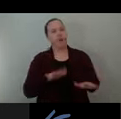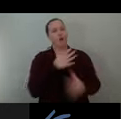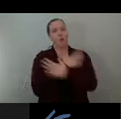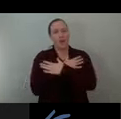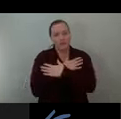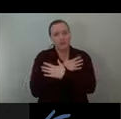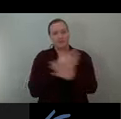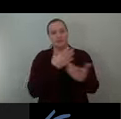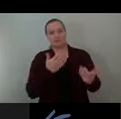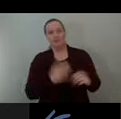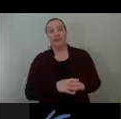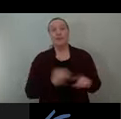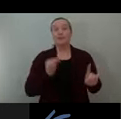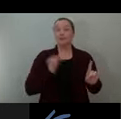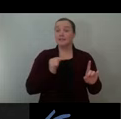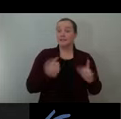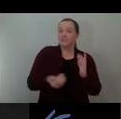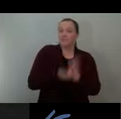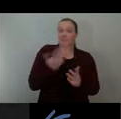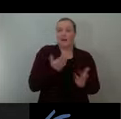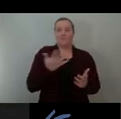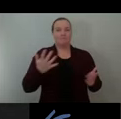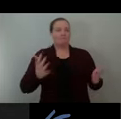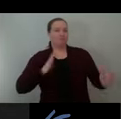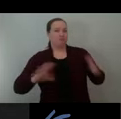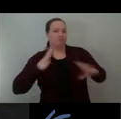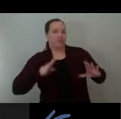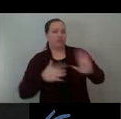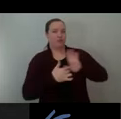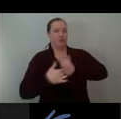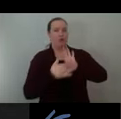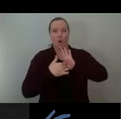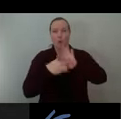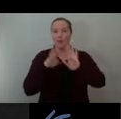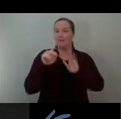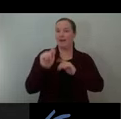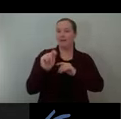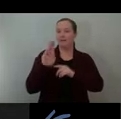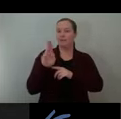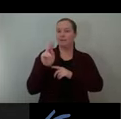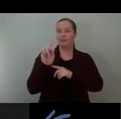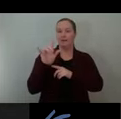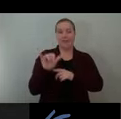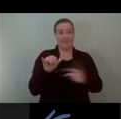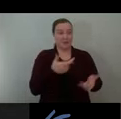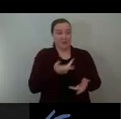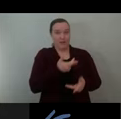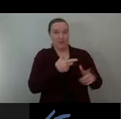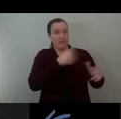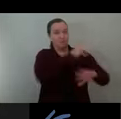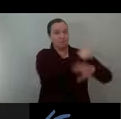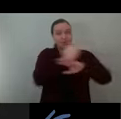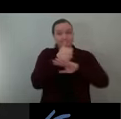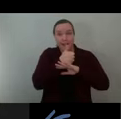urban fashion show. All the Bent buddies require are enough space to crate around and an audience of eager photographers. They will